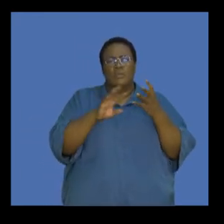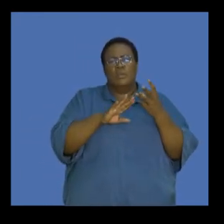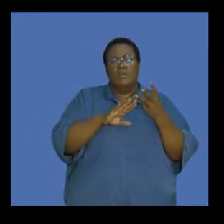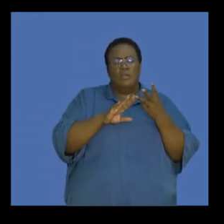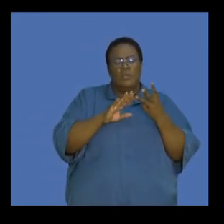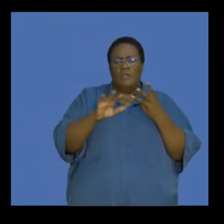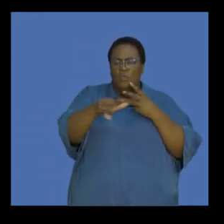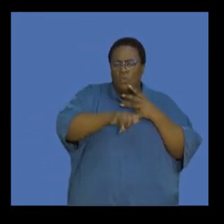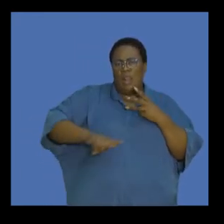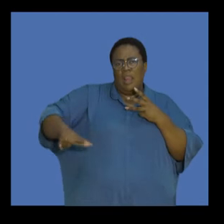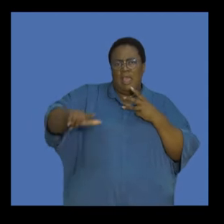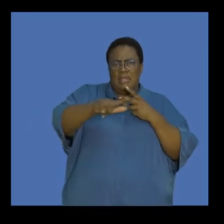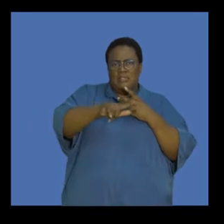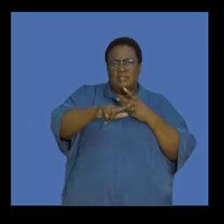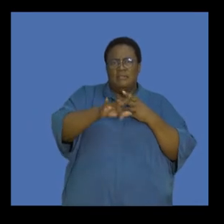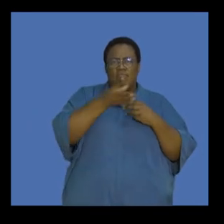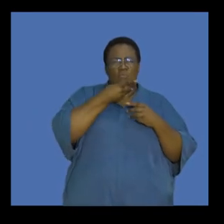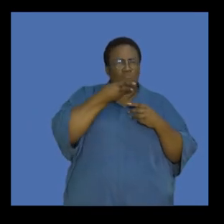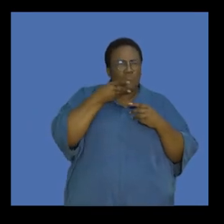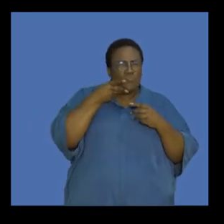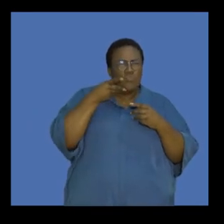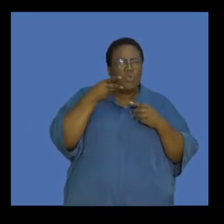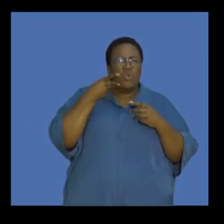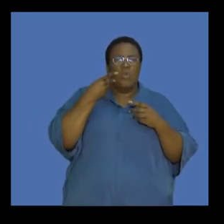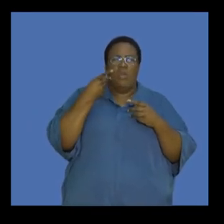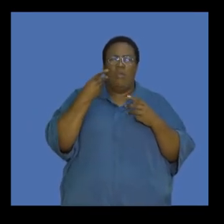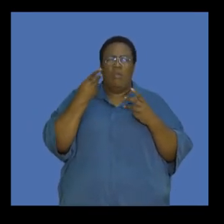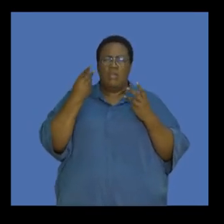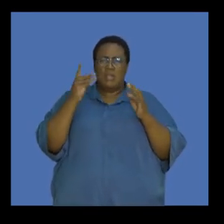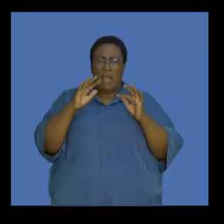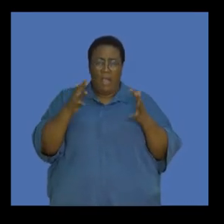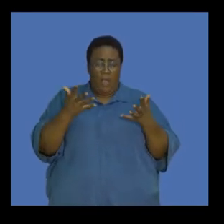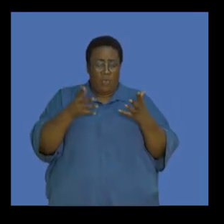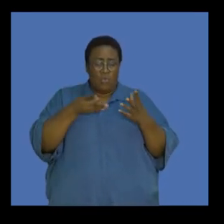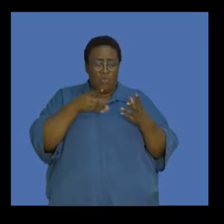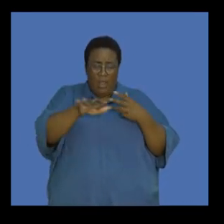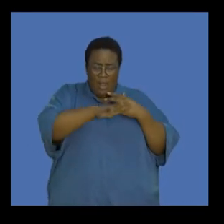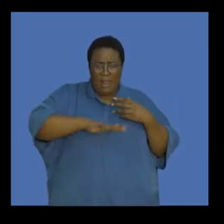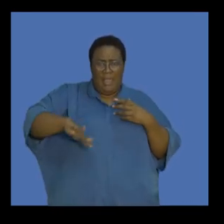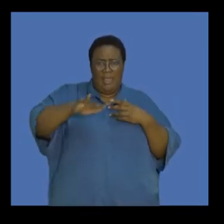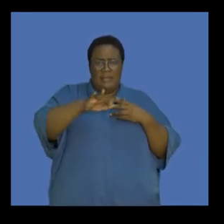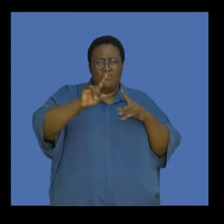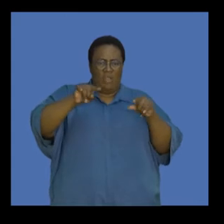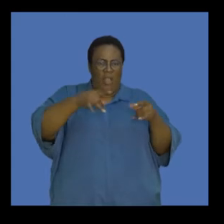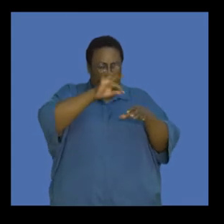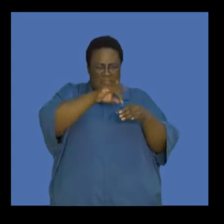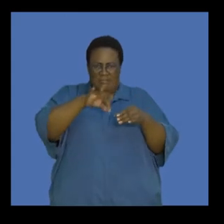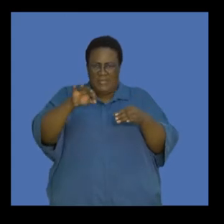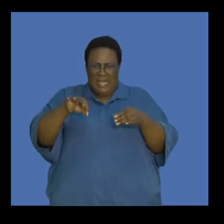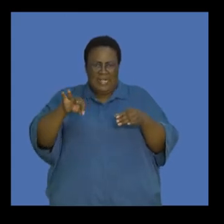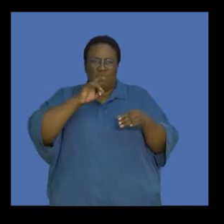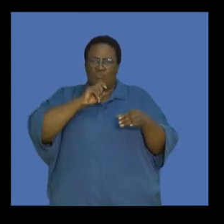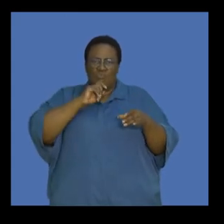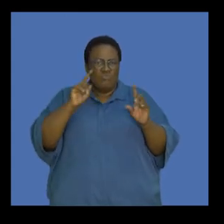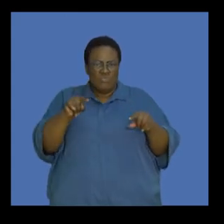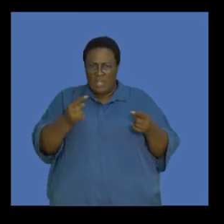terms of how land is becoming arid and dry and land that cannot be now cultivated for crop or for